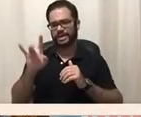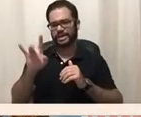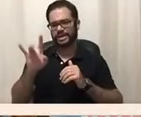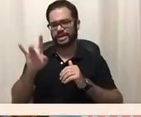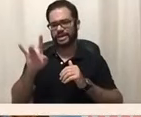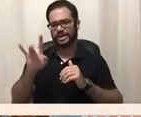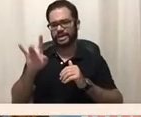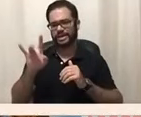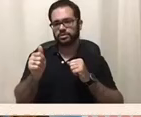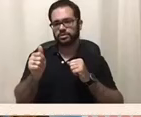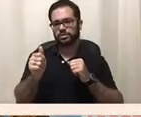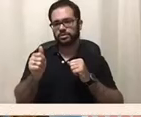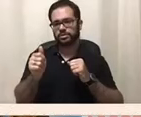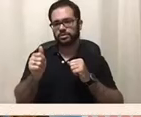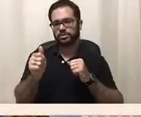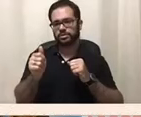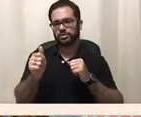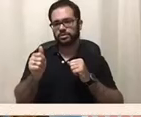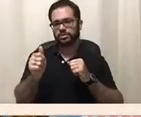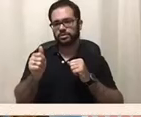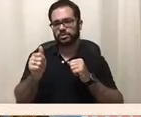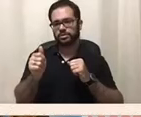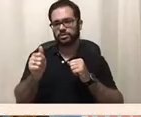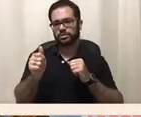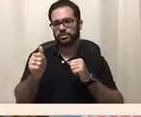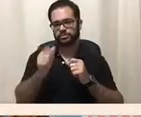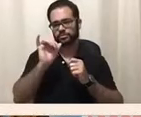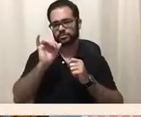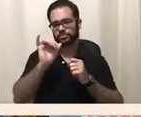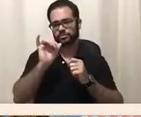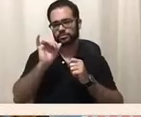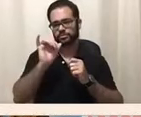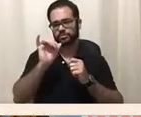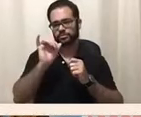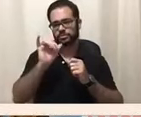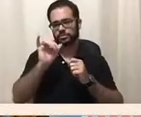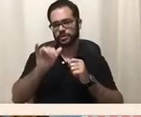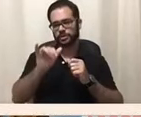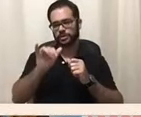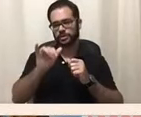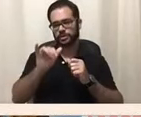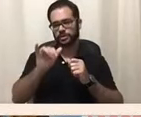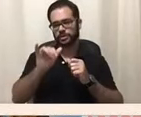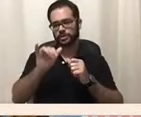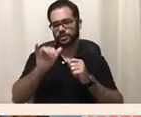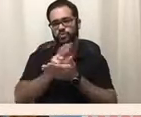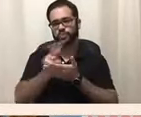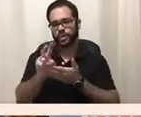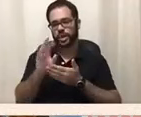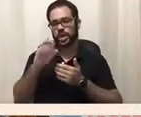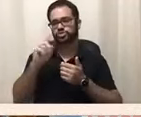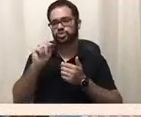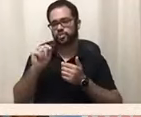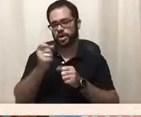That established the first two weeks in October every year is Disability History and Awareness Week in the state.